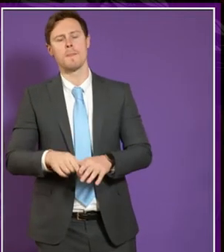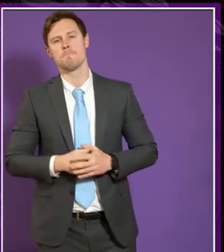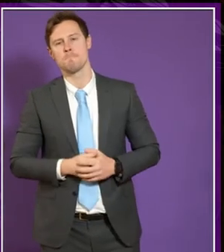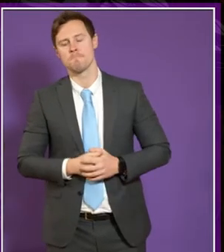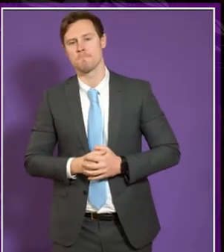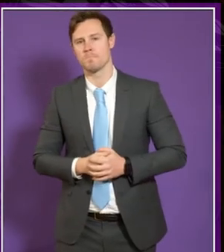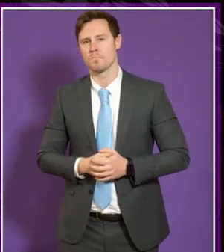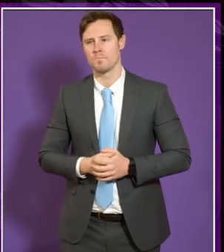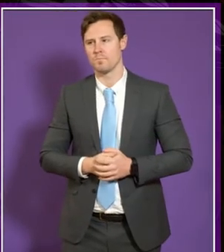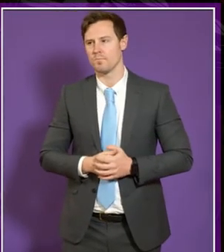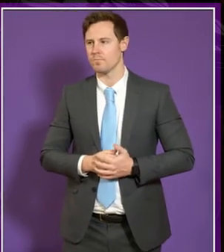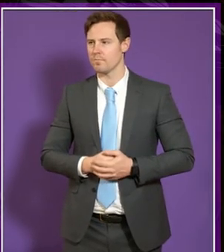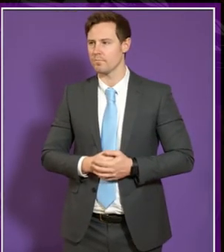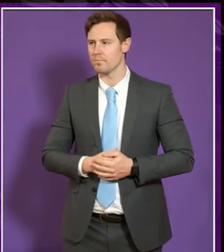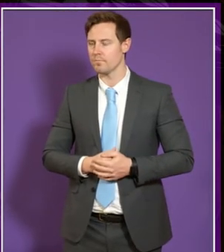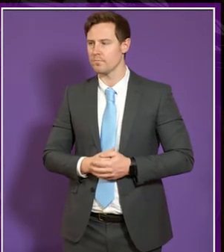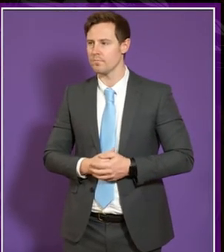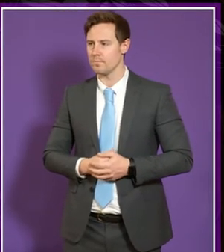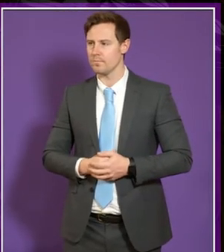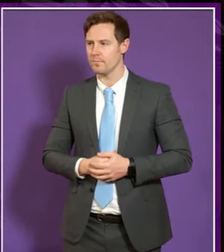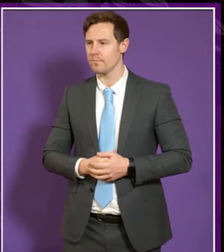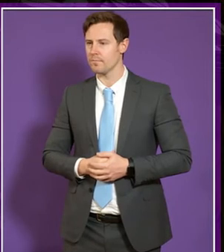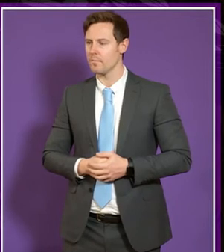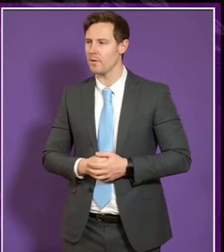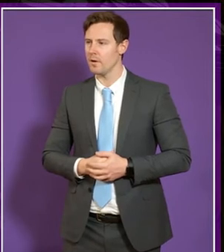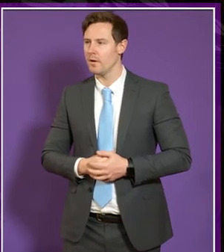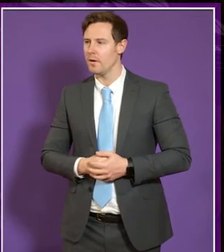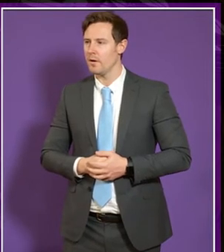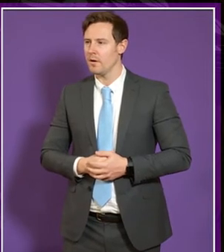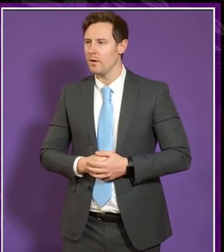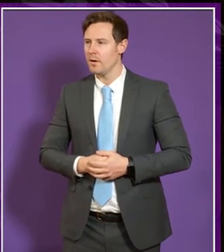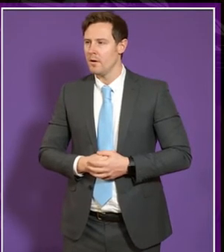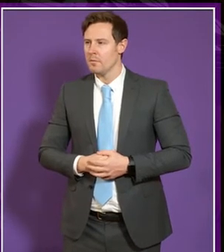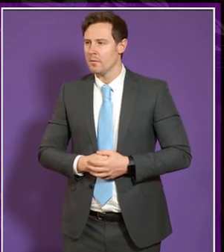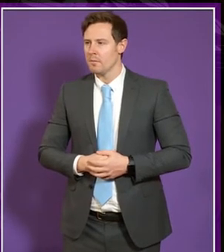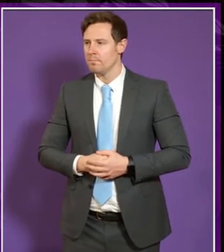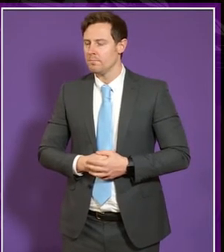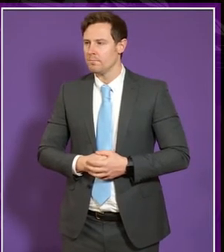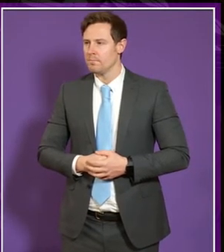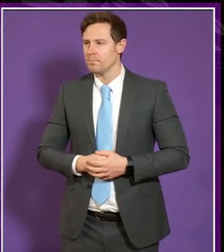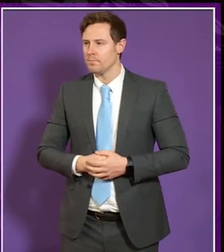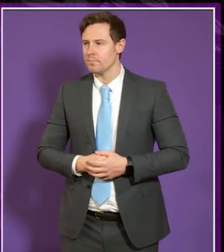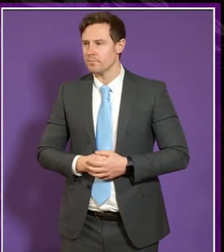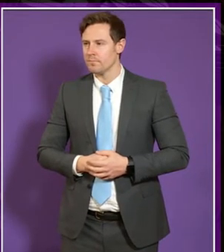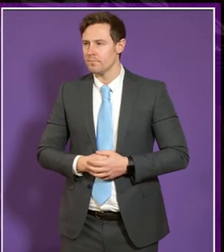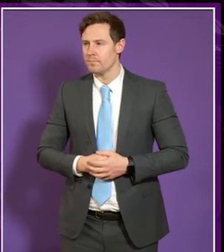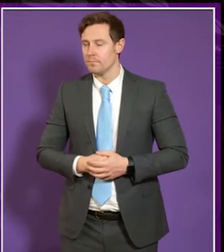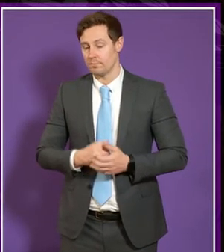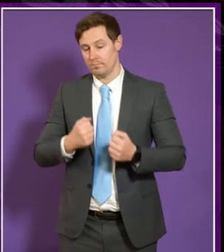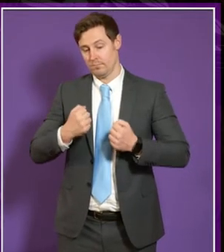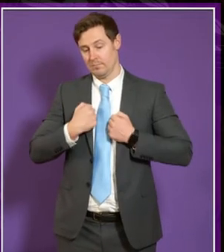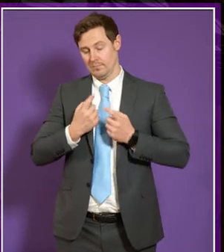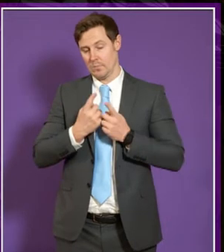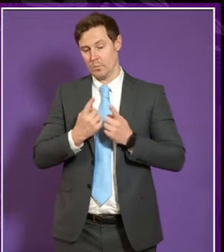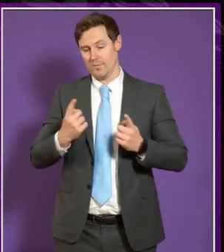kirstie if you get anything to add um i mean for uws we're quite a different